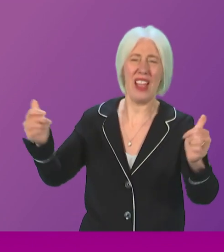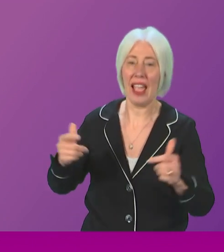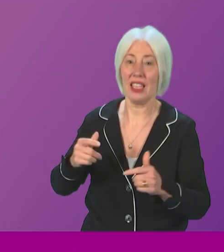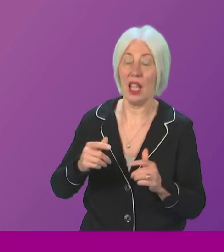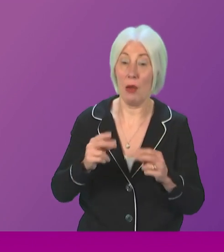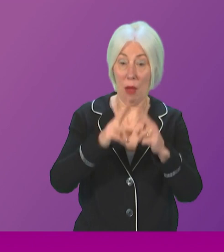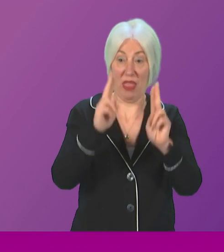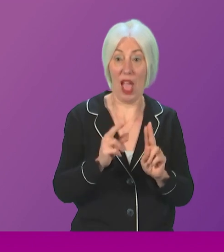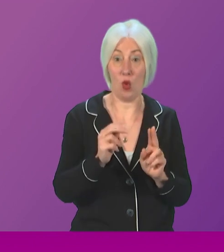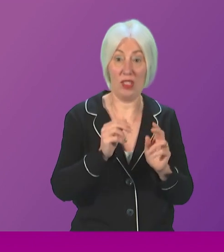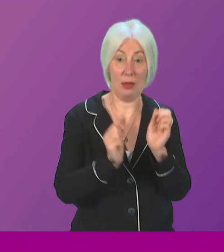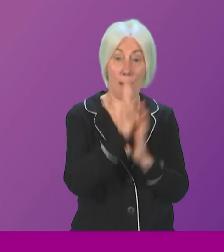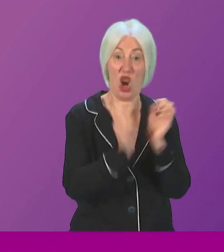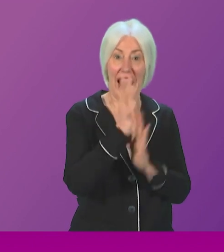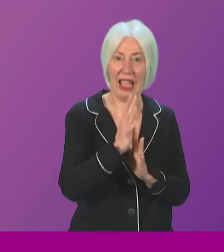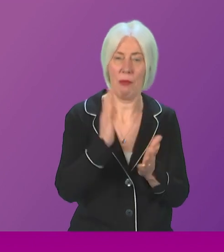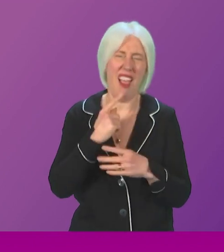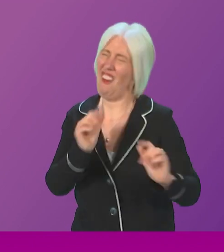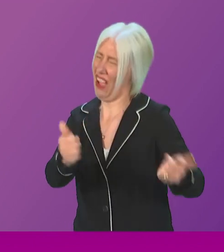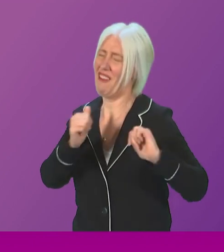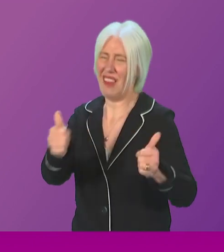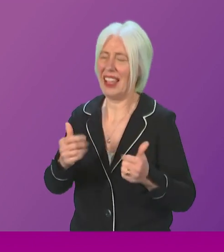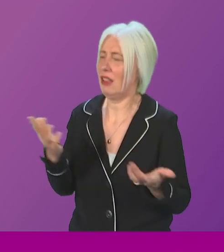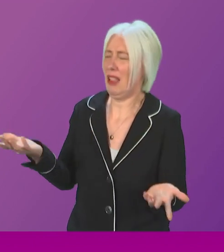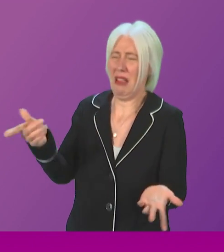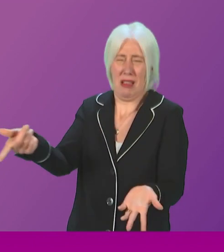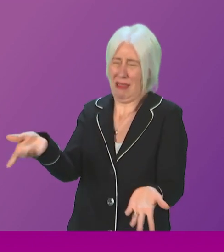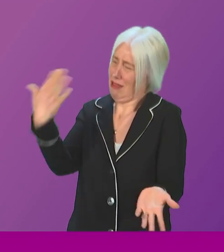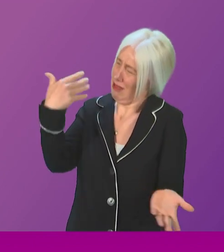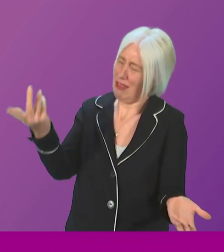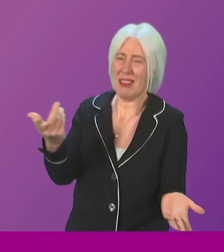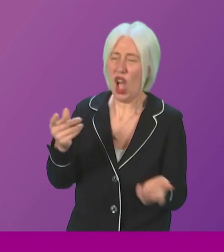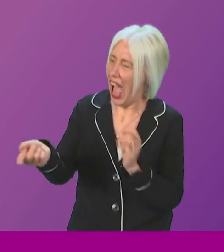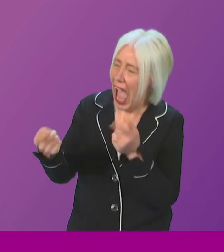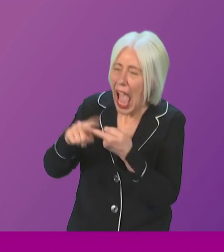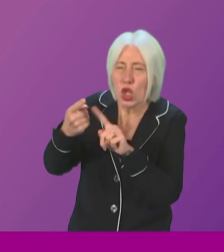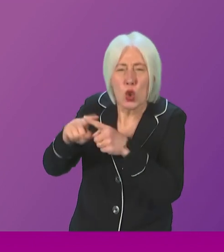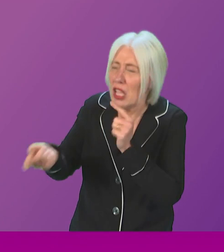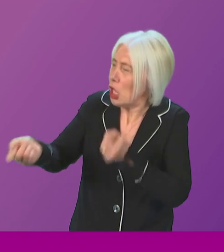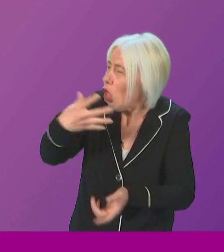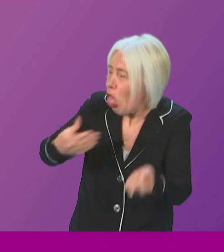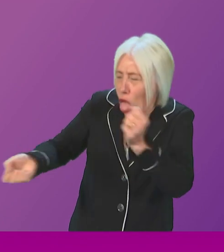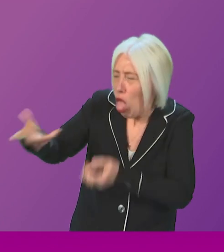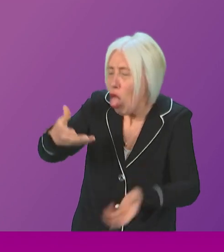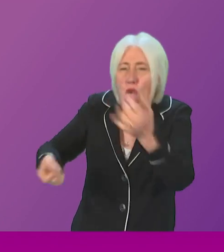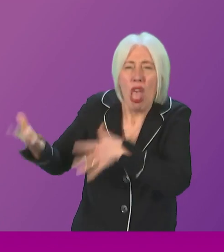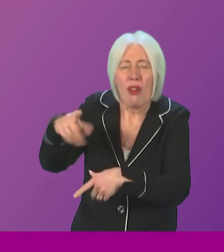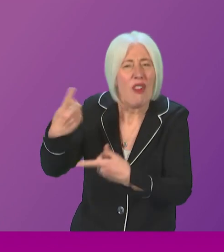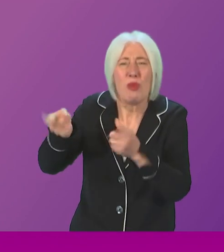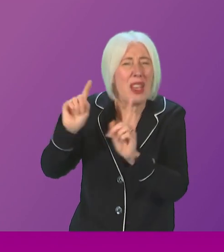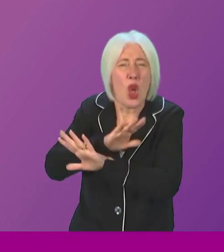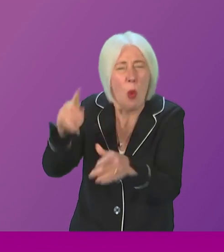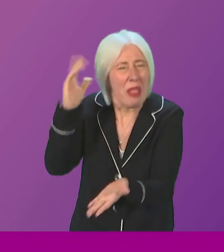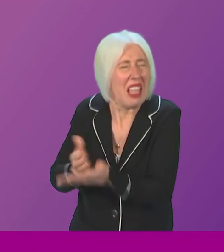house burns down behind us. Island communities will not believe those excuses from the minister. The first